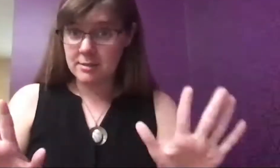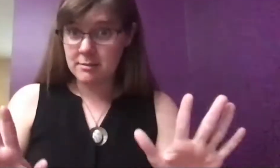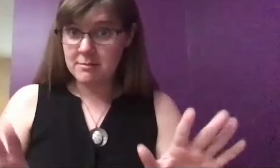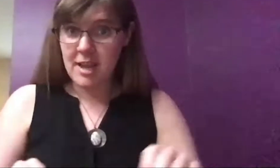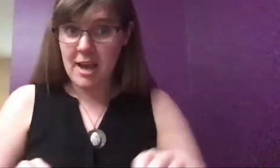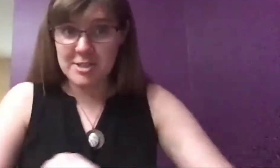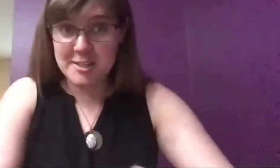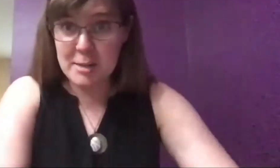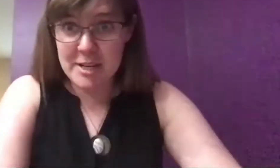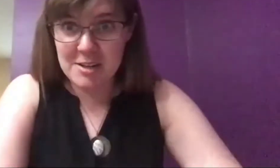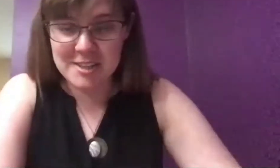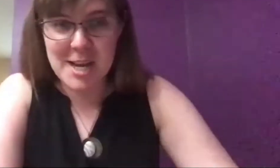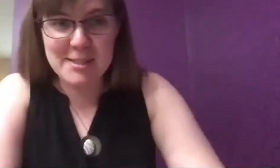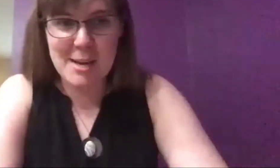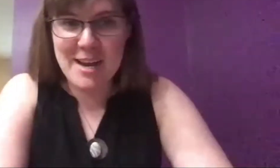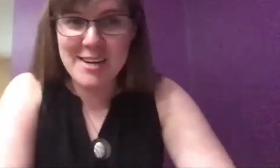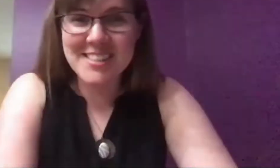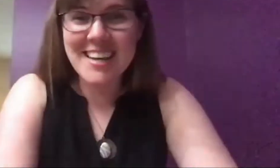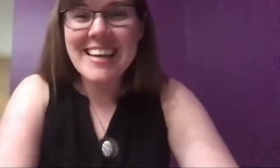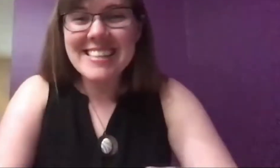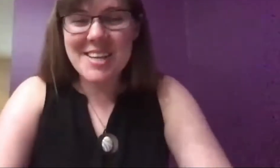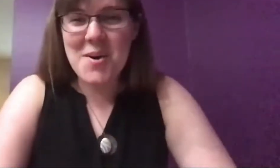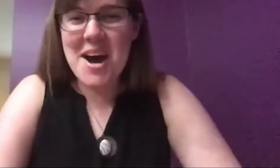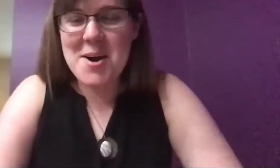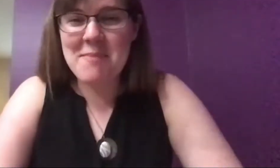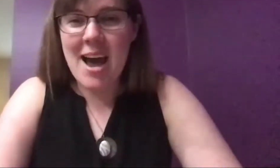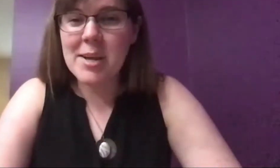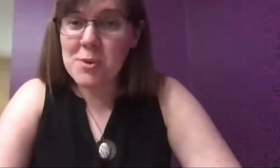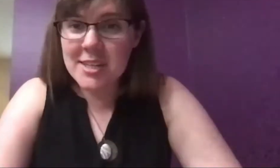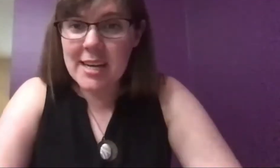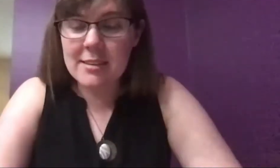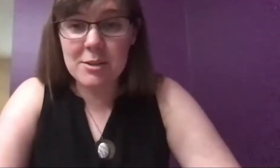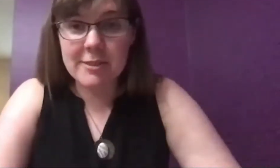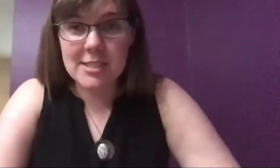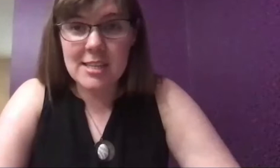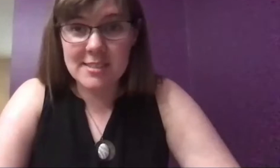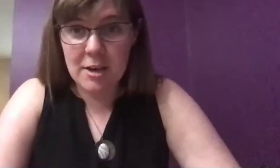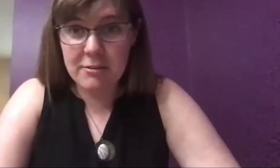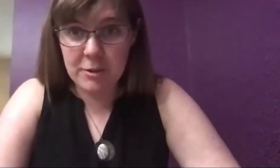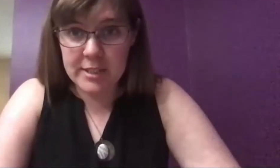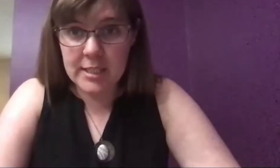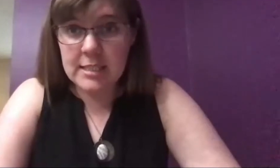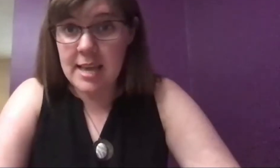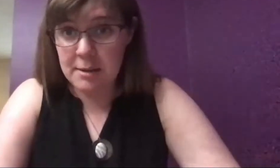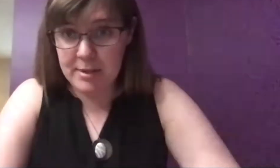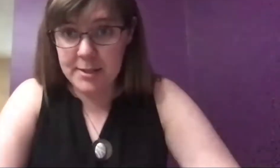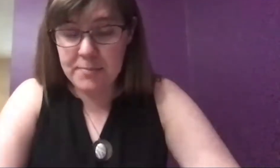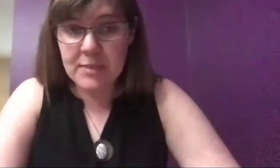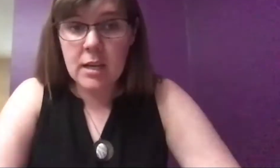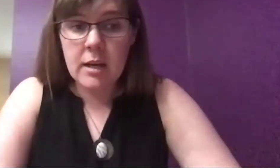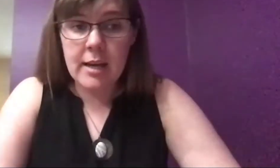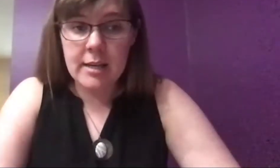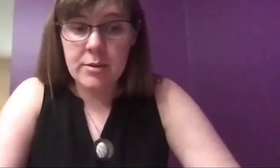but I haven't talked to anybody in a long time outside my house. So I work at the University of South Florida in Tampa